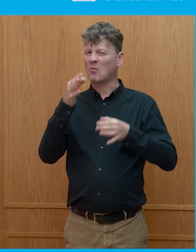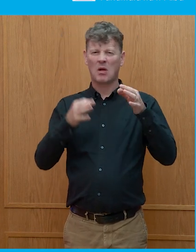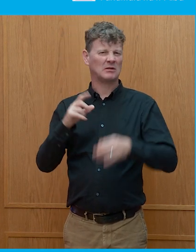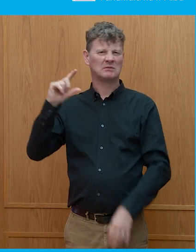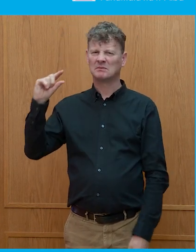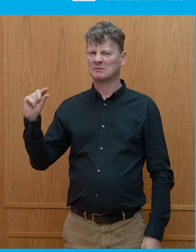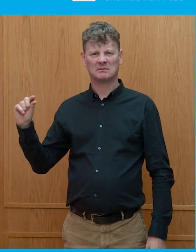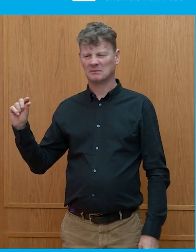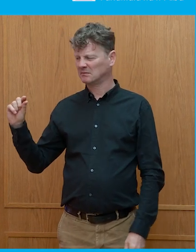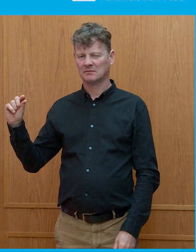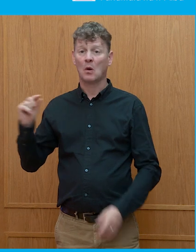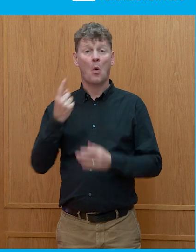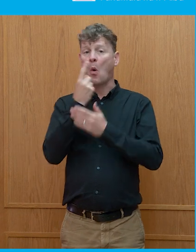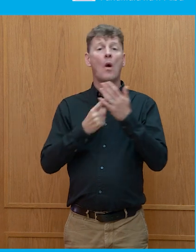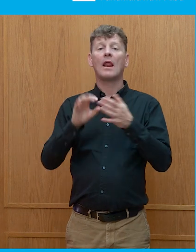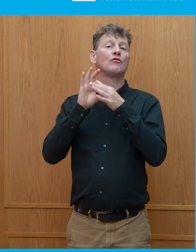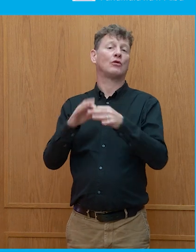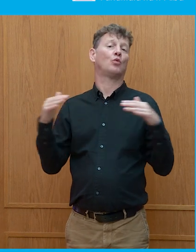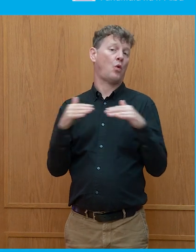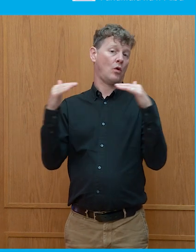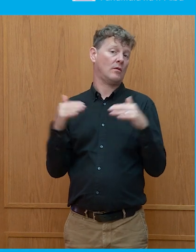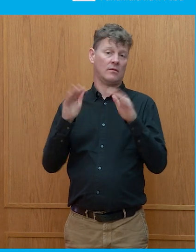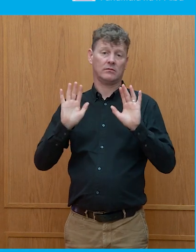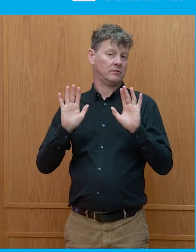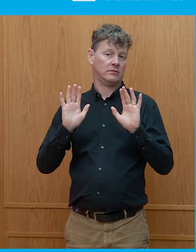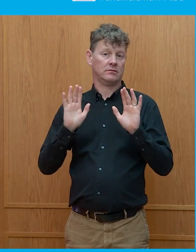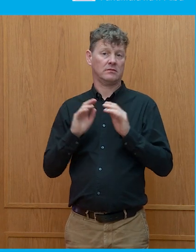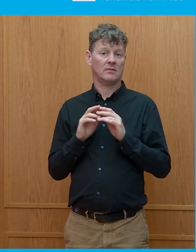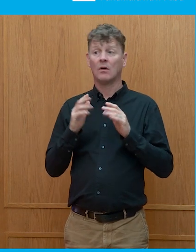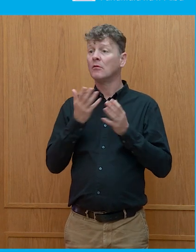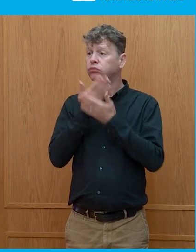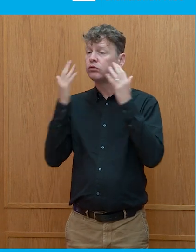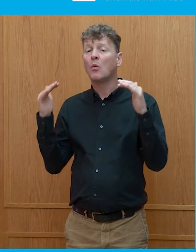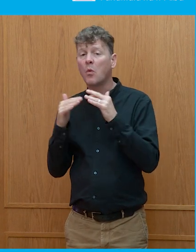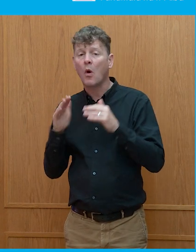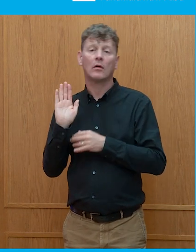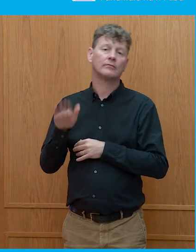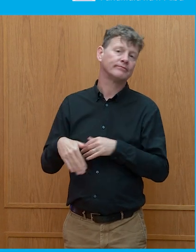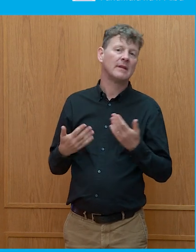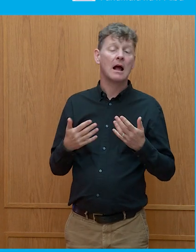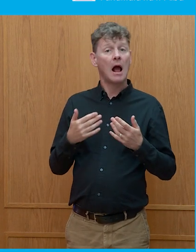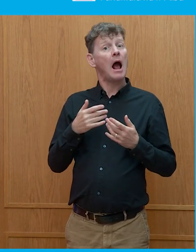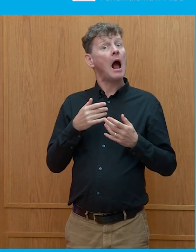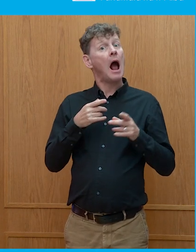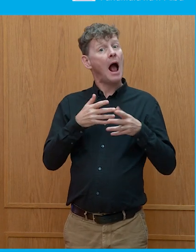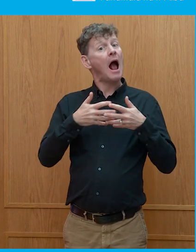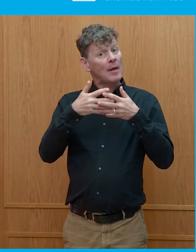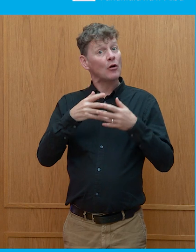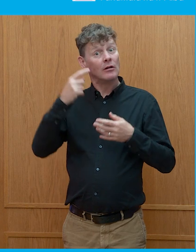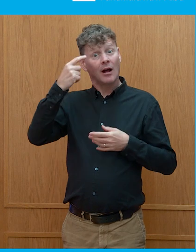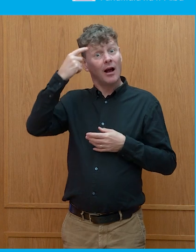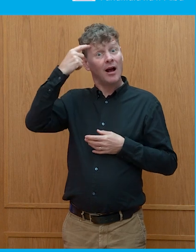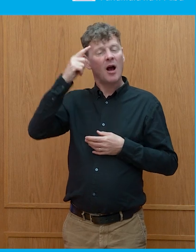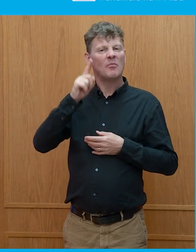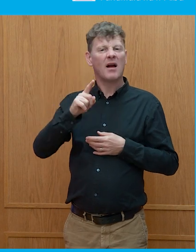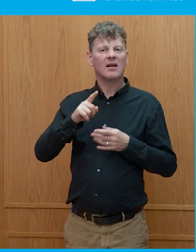started or ended a war. Otherwise, we don't tend to think about it, but that doesn't mean we don't care passionately about it. And the